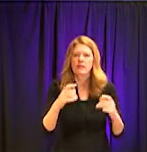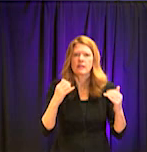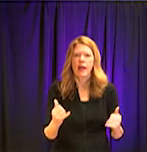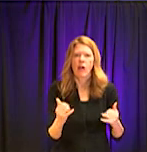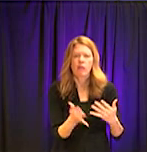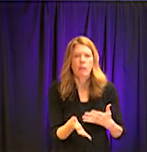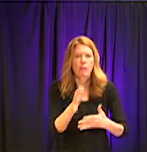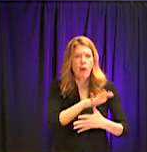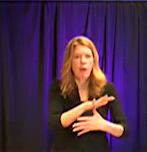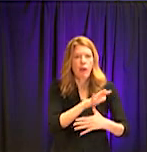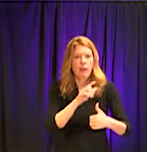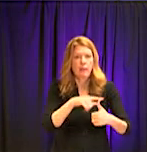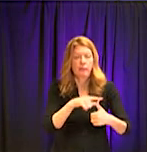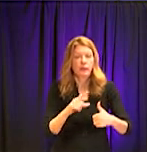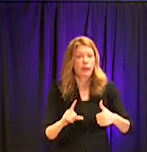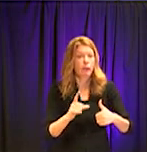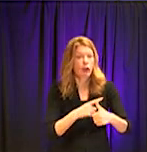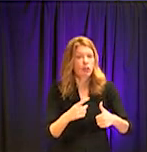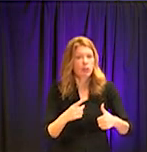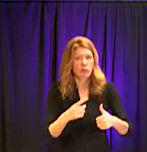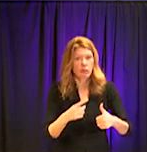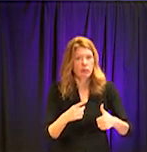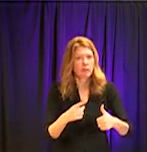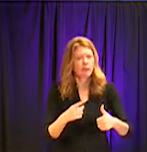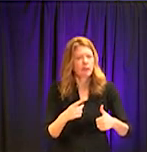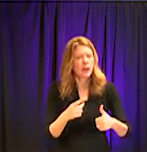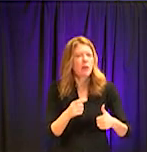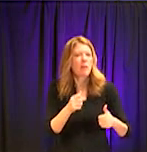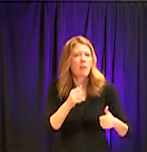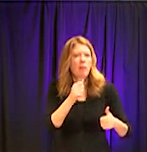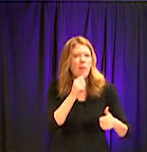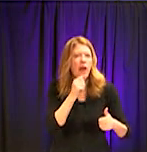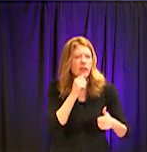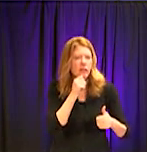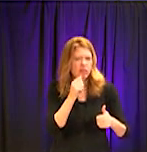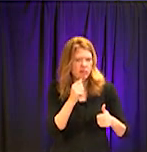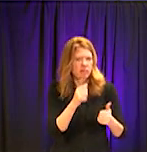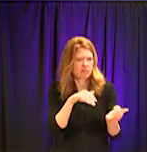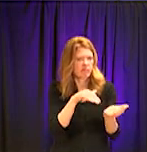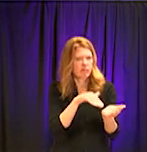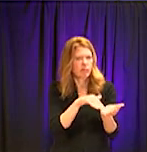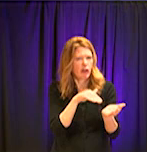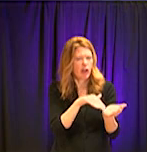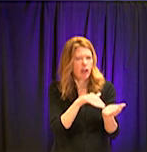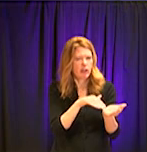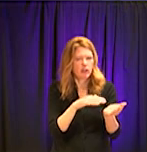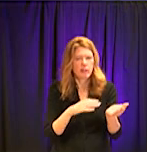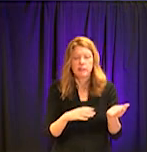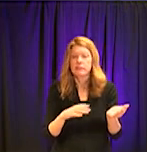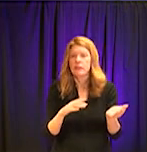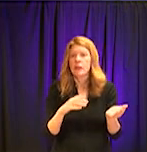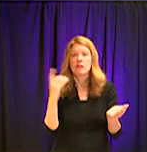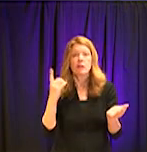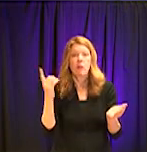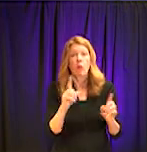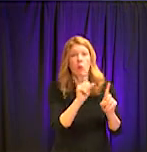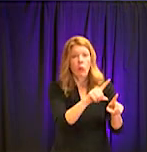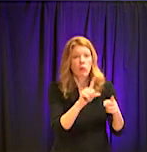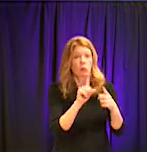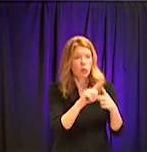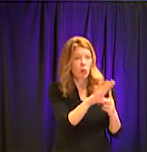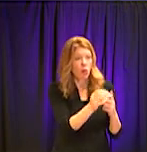to us are through our private providers. A individual will go to their doc. Um,